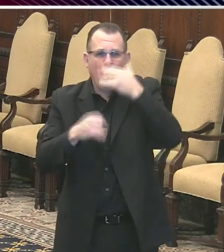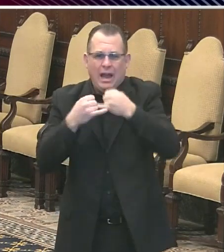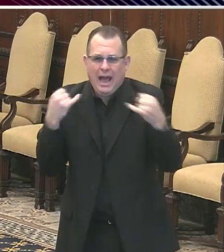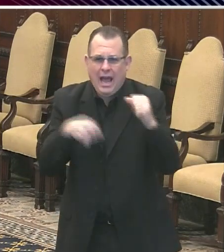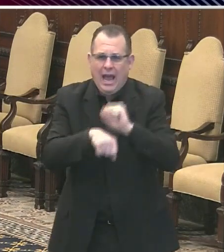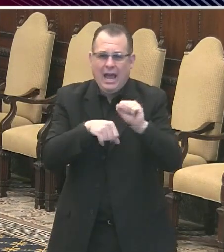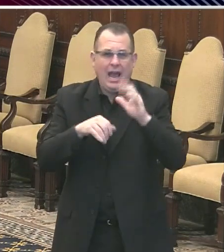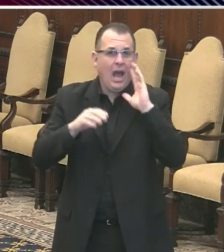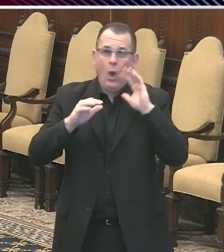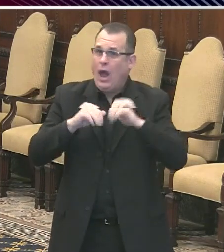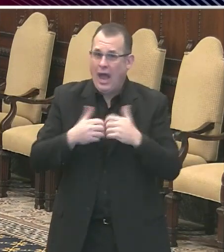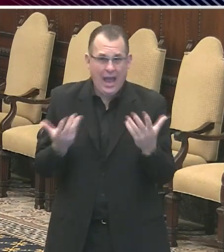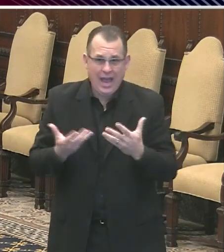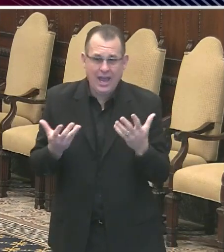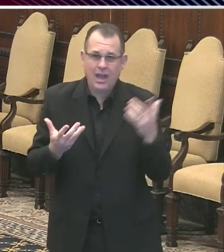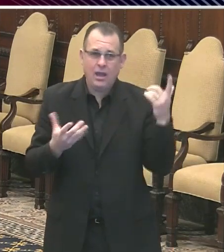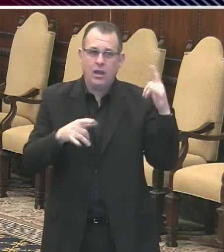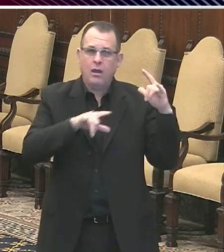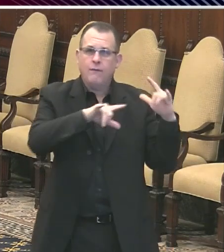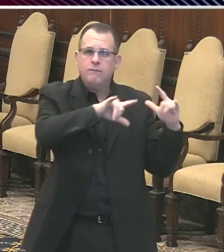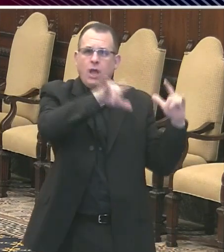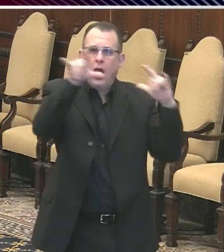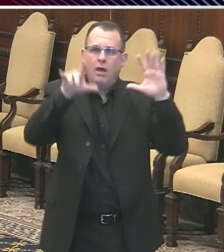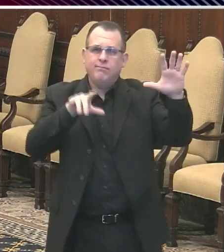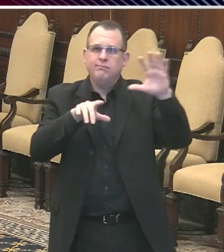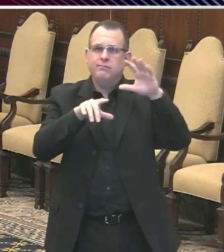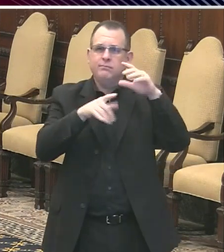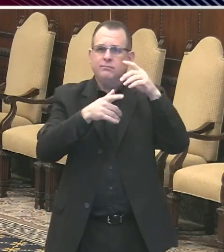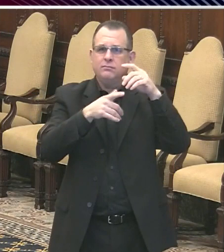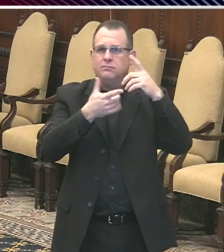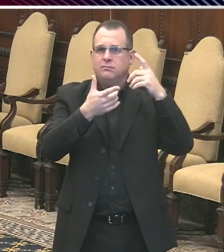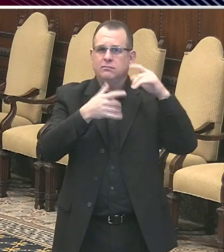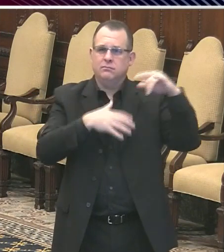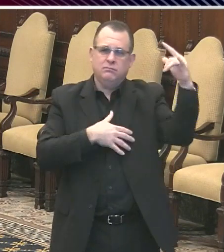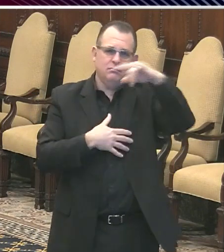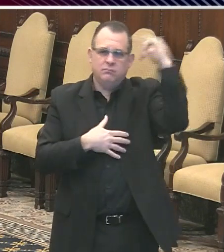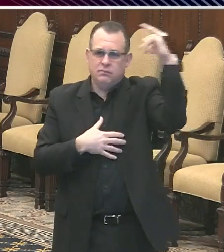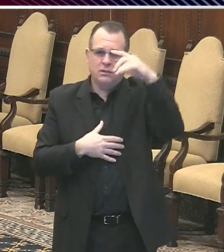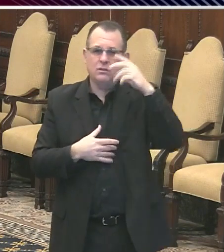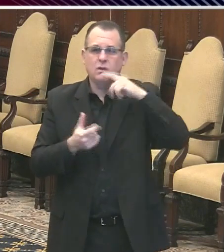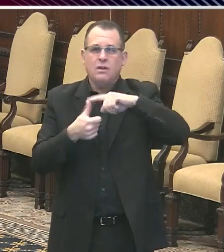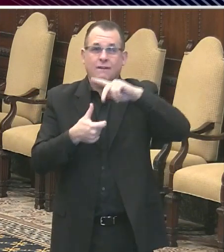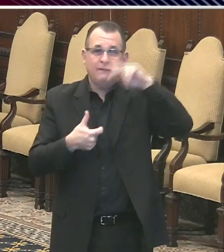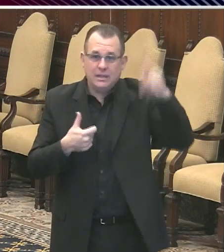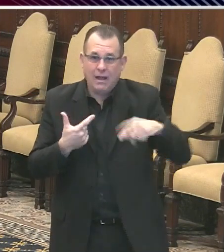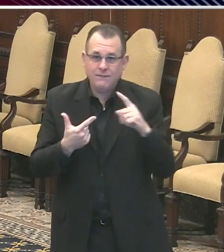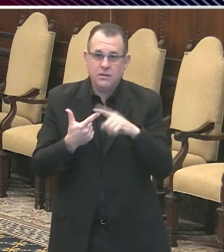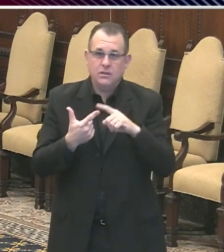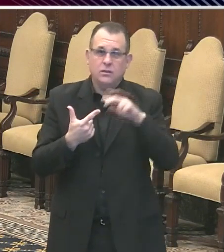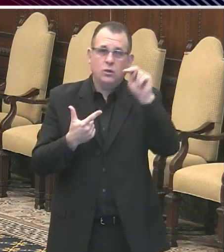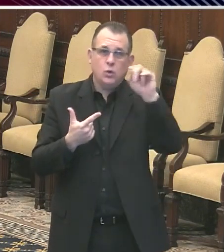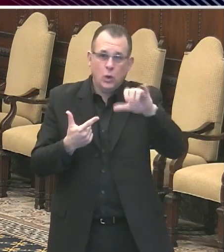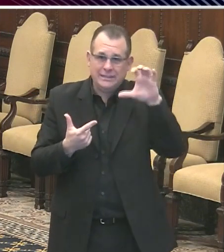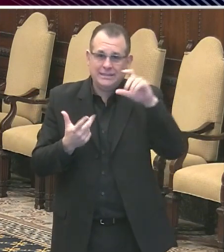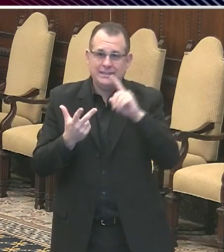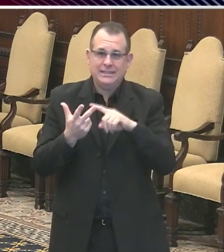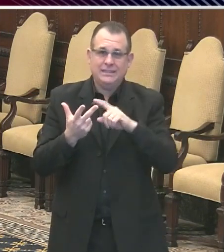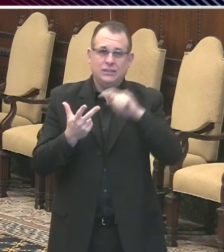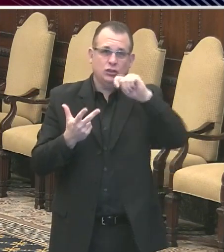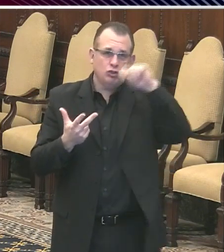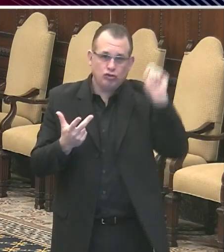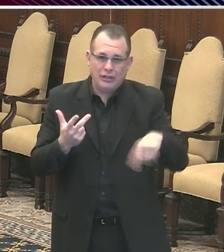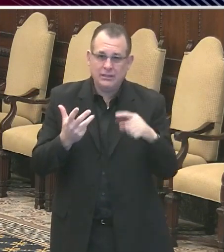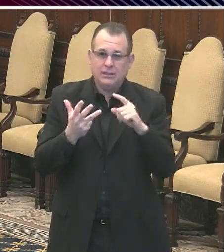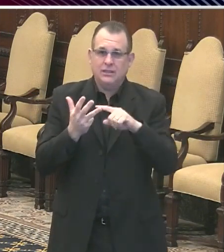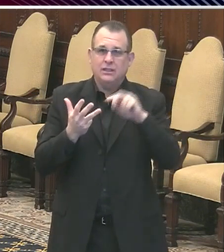A formation of six F-16 Fighting Falcon and six F-18 Hornet aircraft will conduct these flyovers as